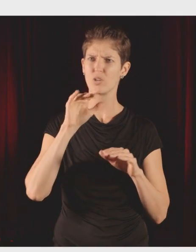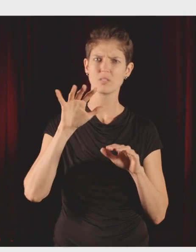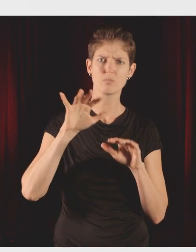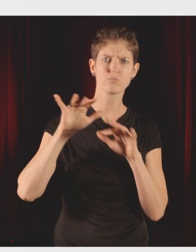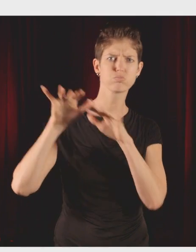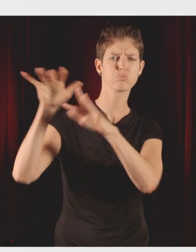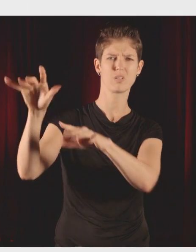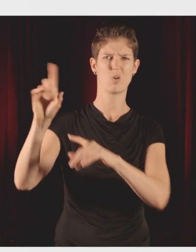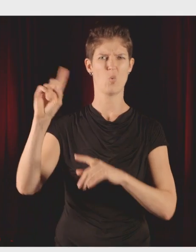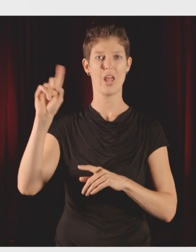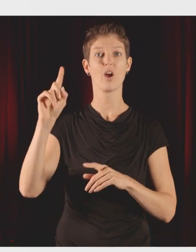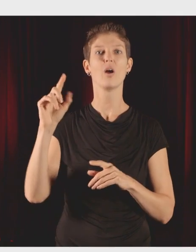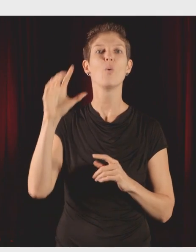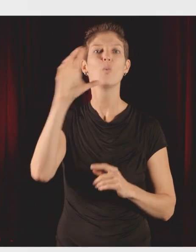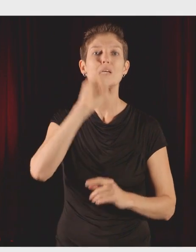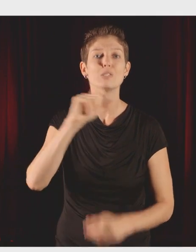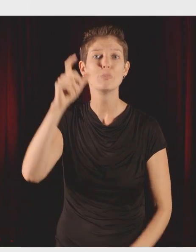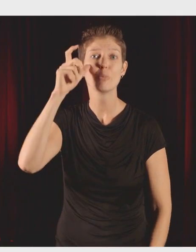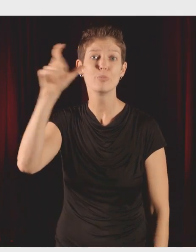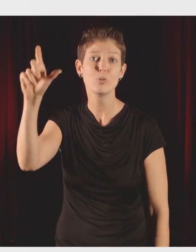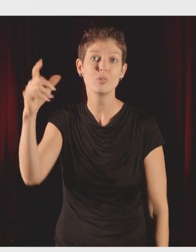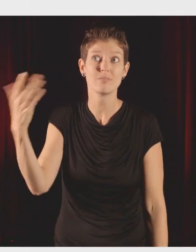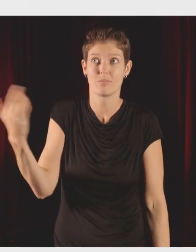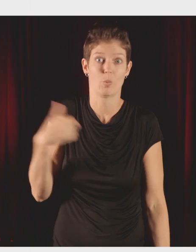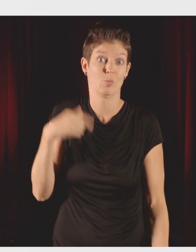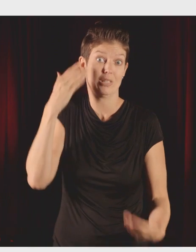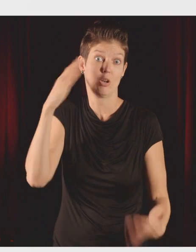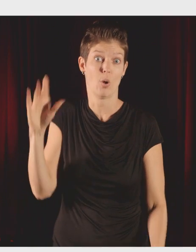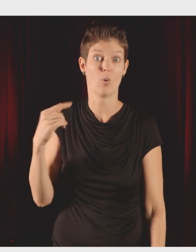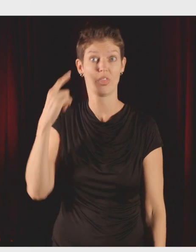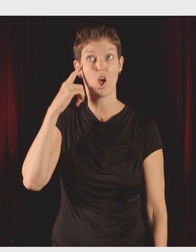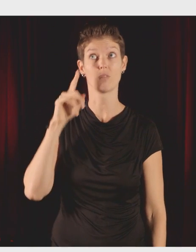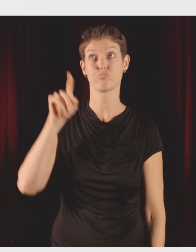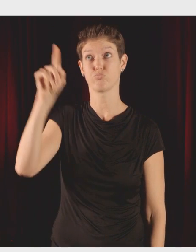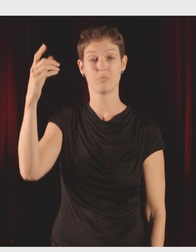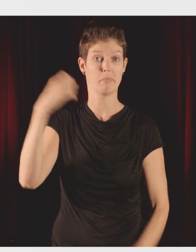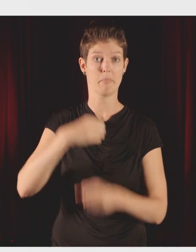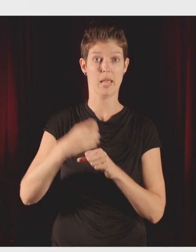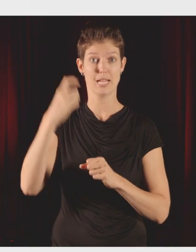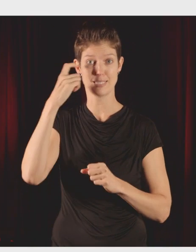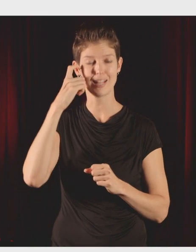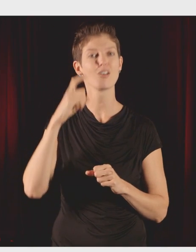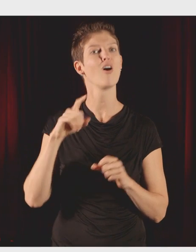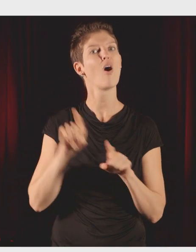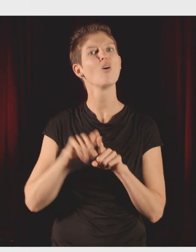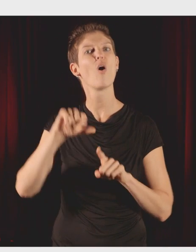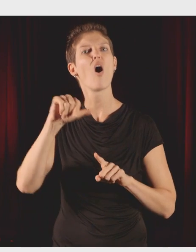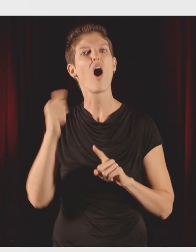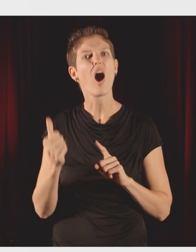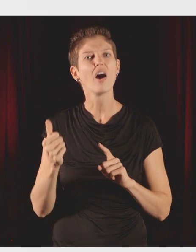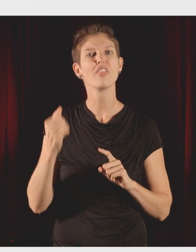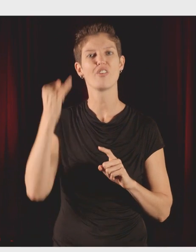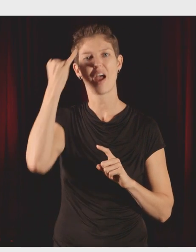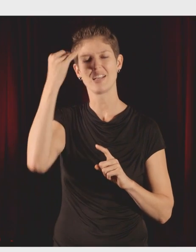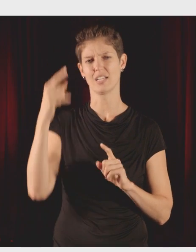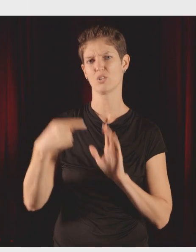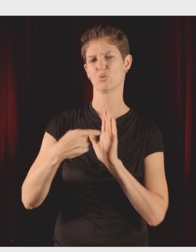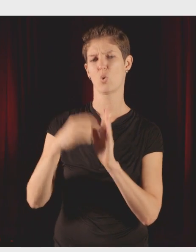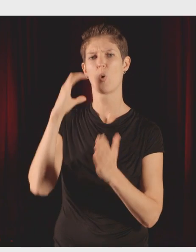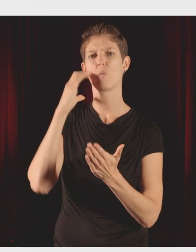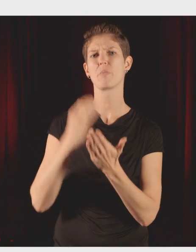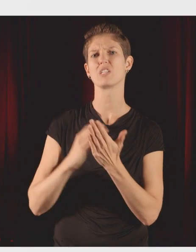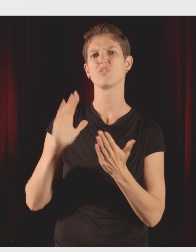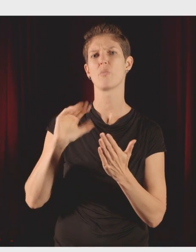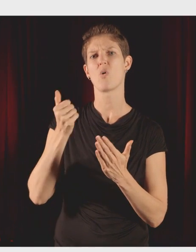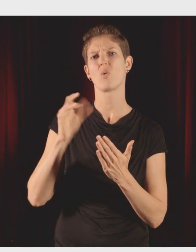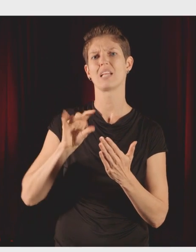idea, this is some fishermen in 1555 in Sweden, and they're hauling in a net full of fish and birds, and the idea was that they